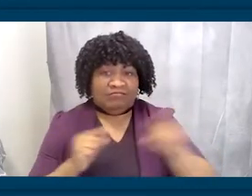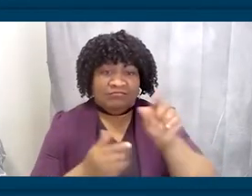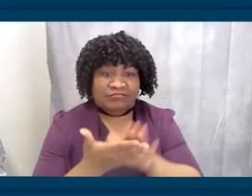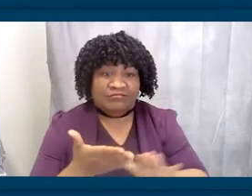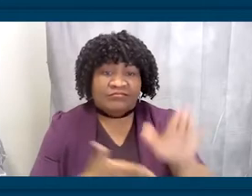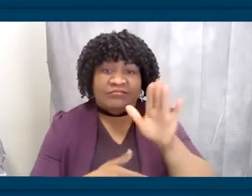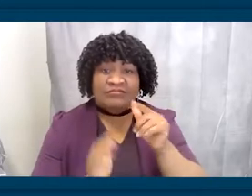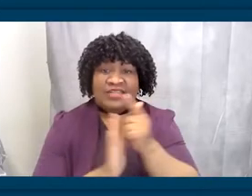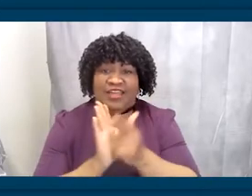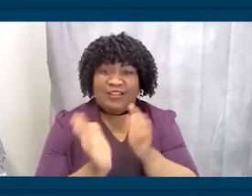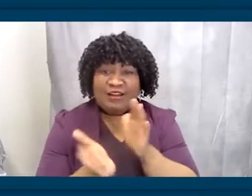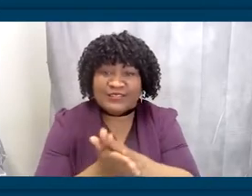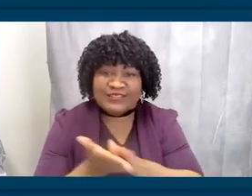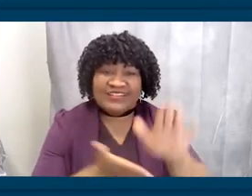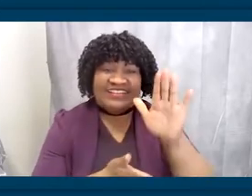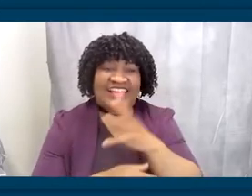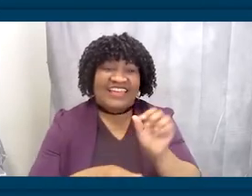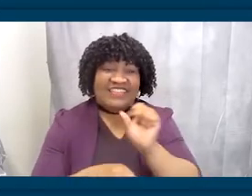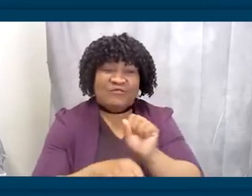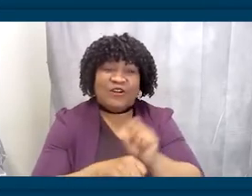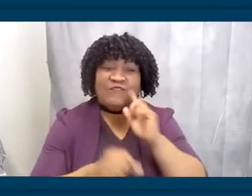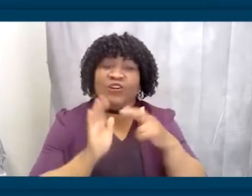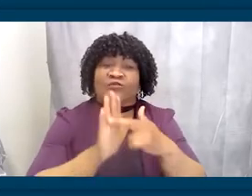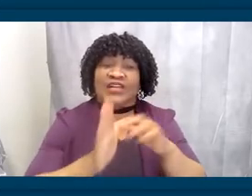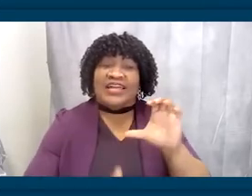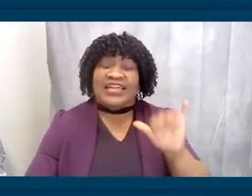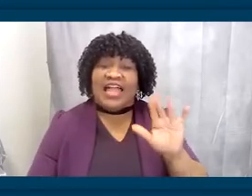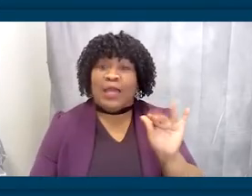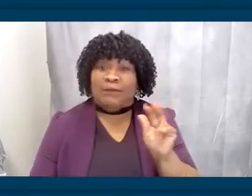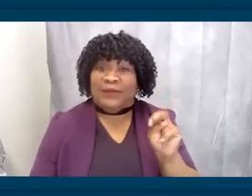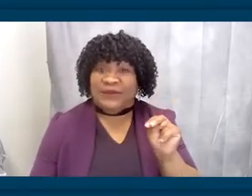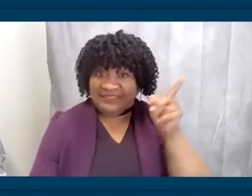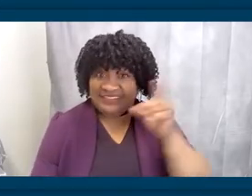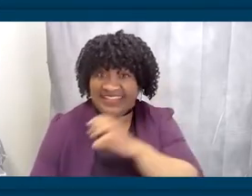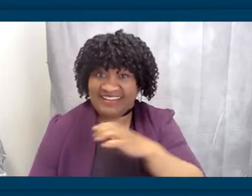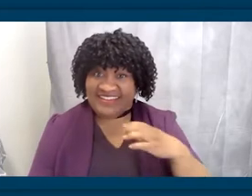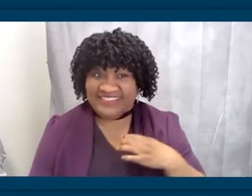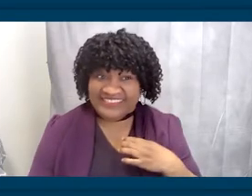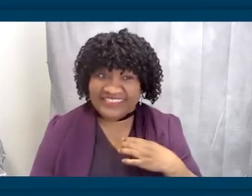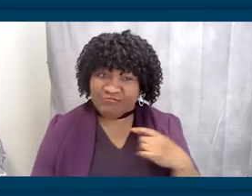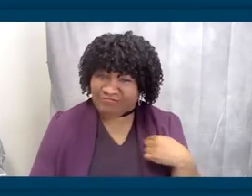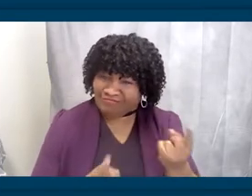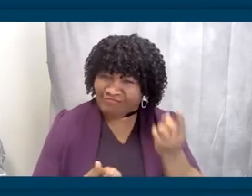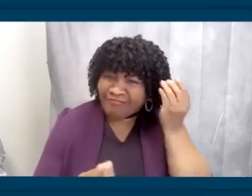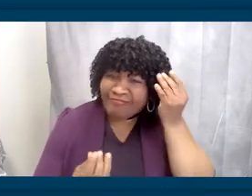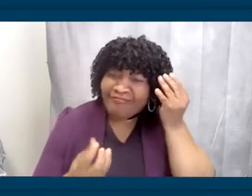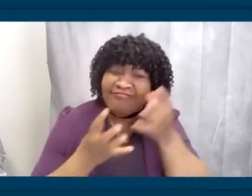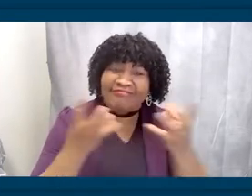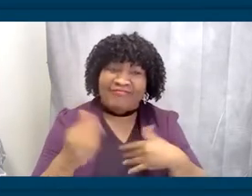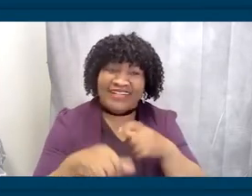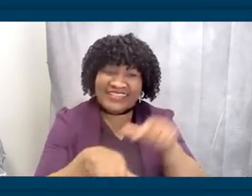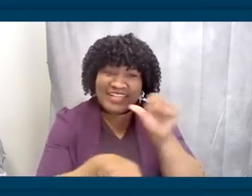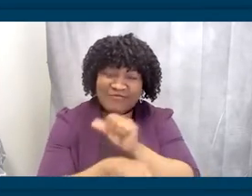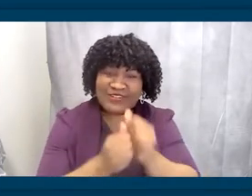I've been thinking a lot about my time working in the Capitol. Every day, I walk up to the third floor to my